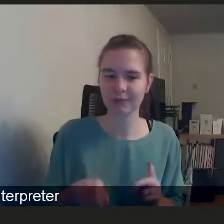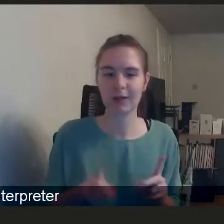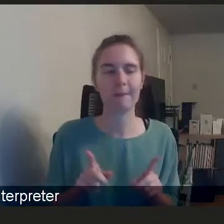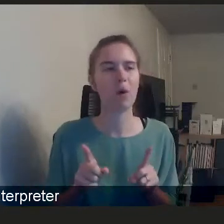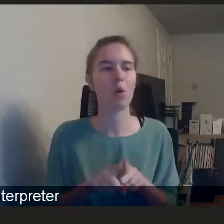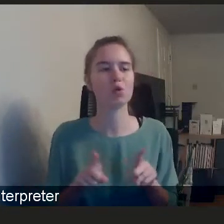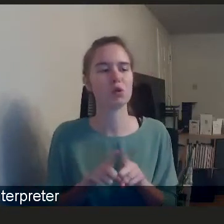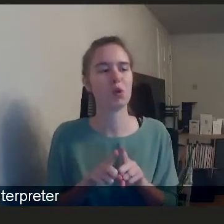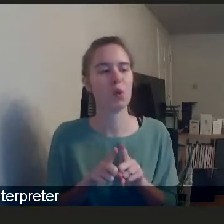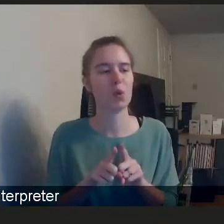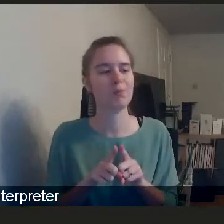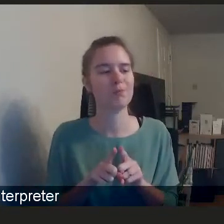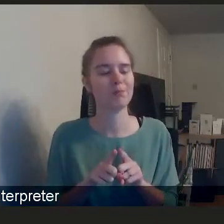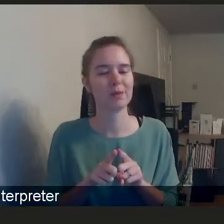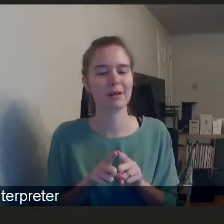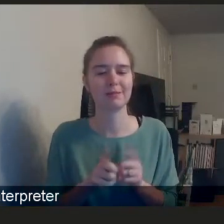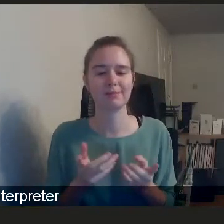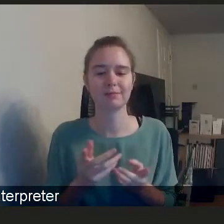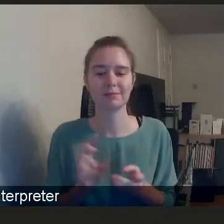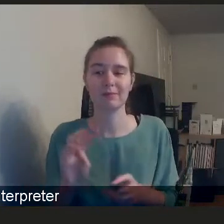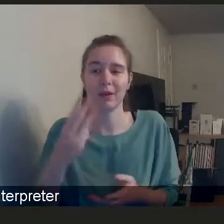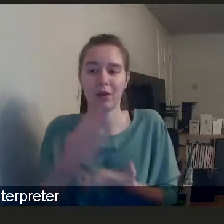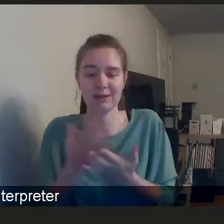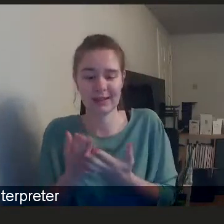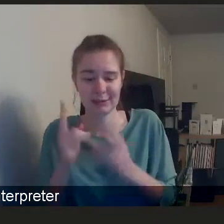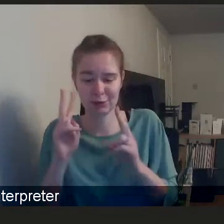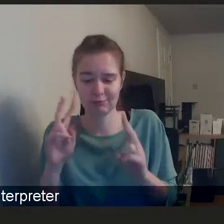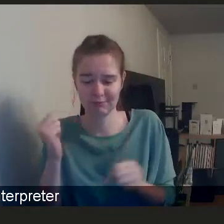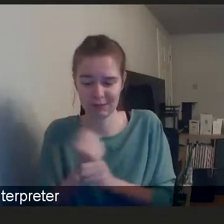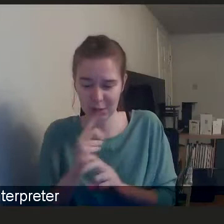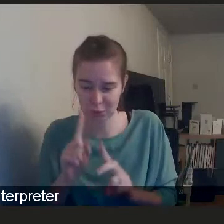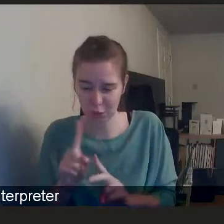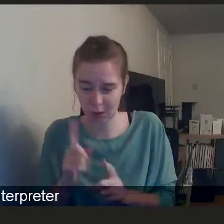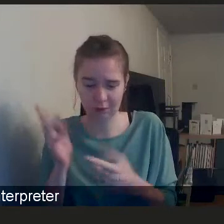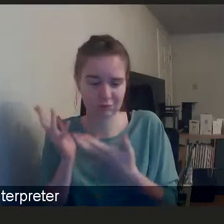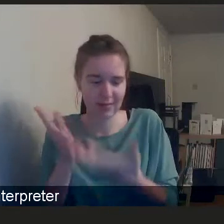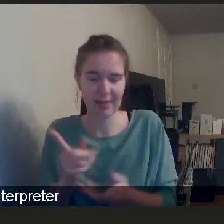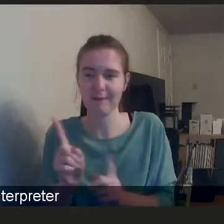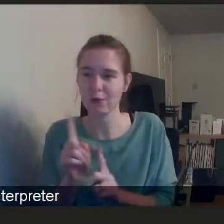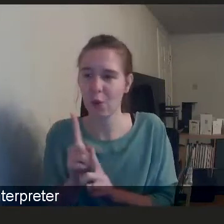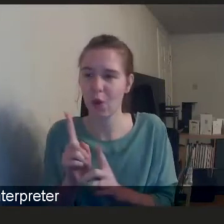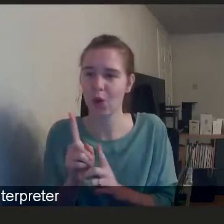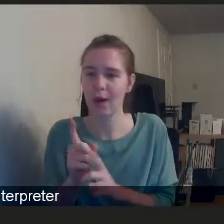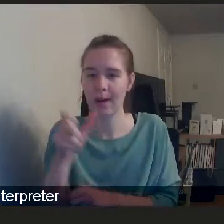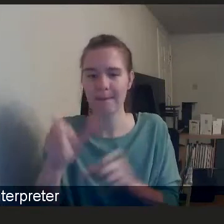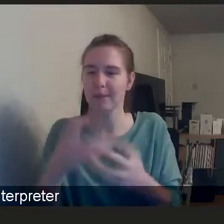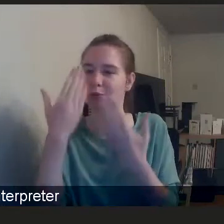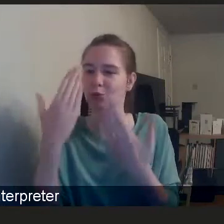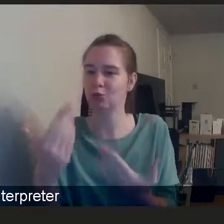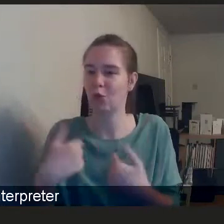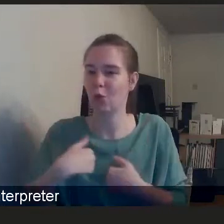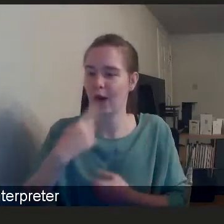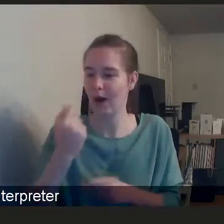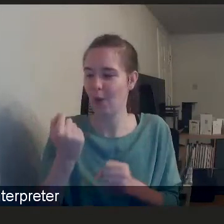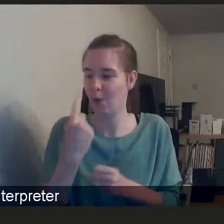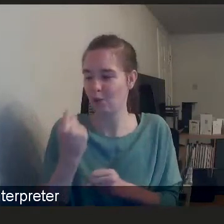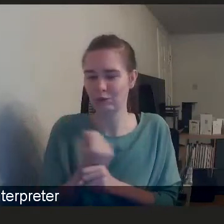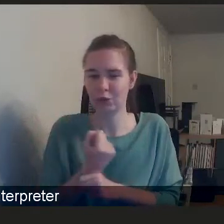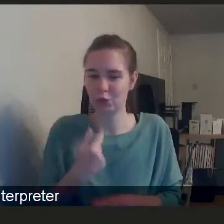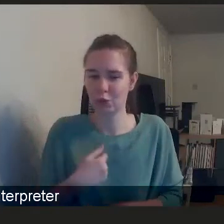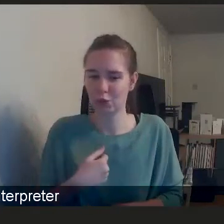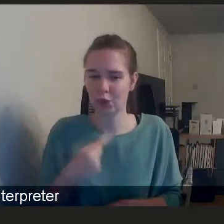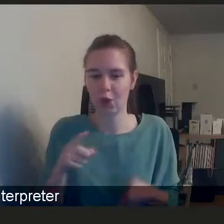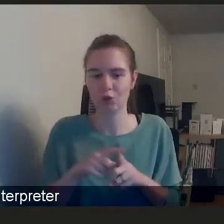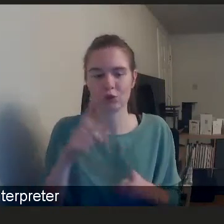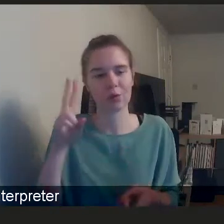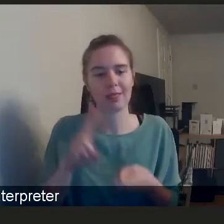a lack of what a third sector organisation does deliver and how we actually save save lives. And then a lack of